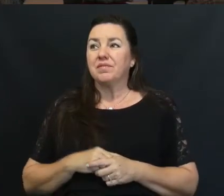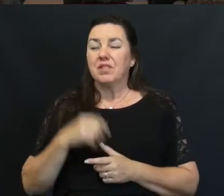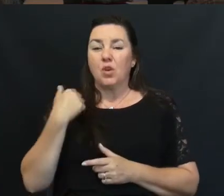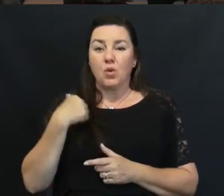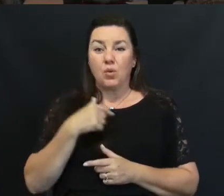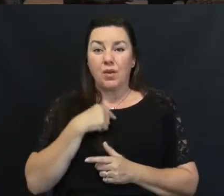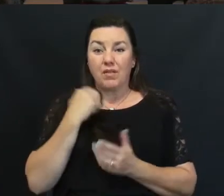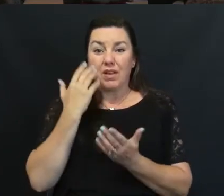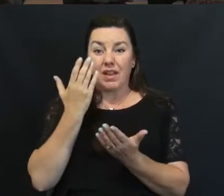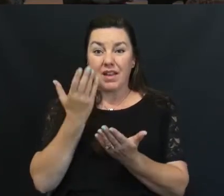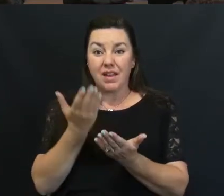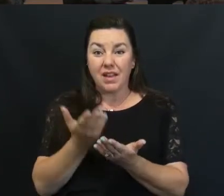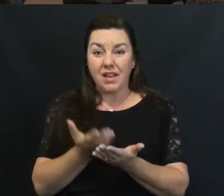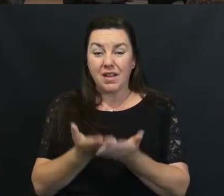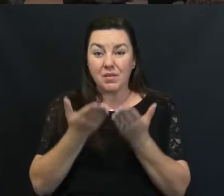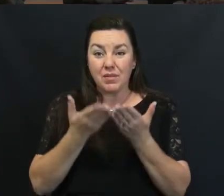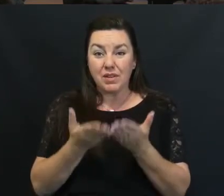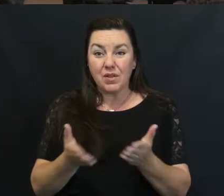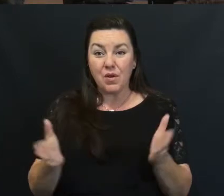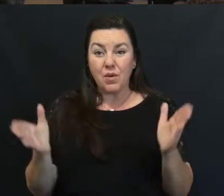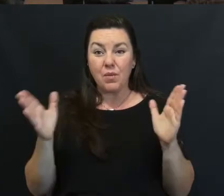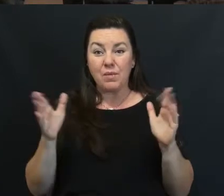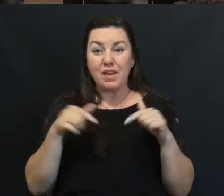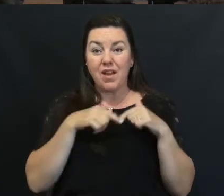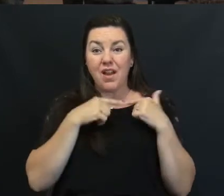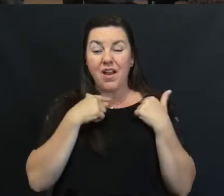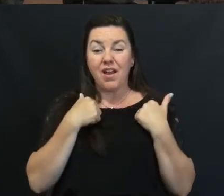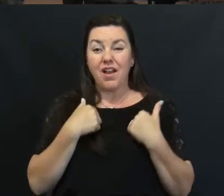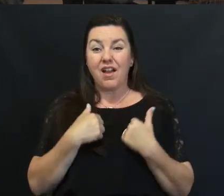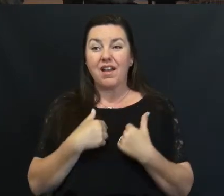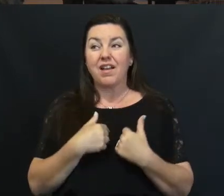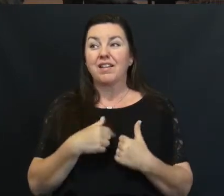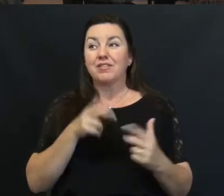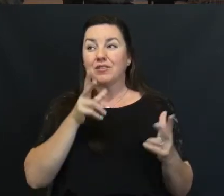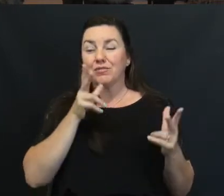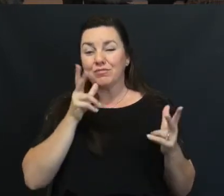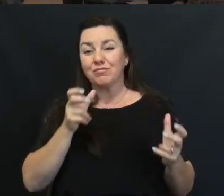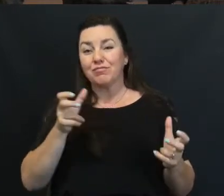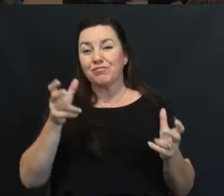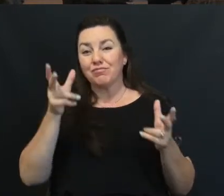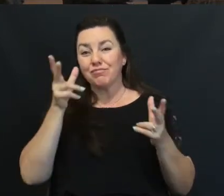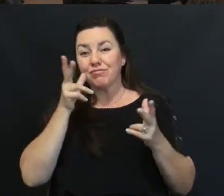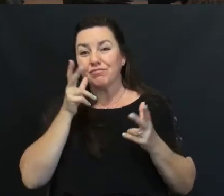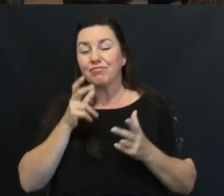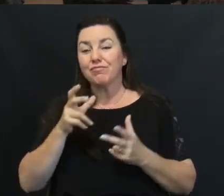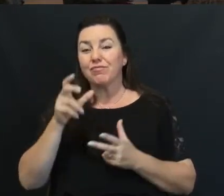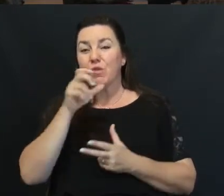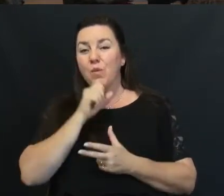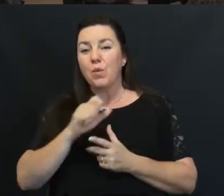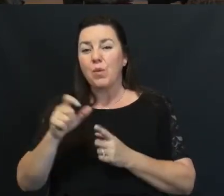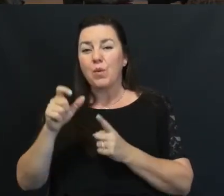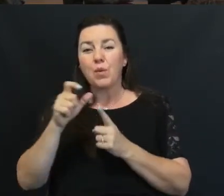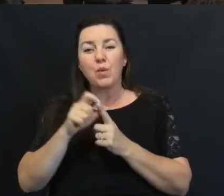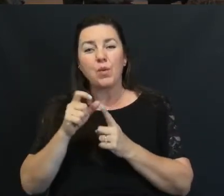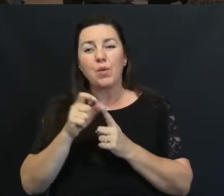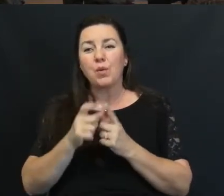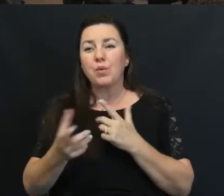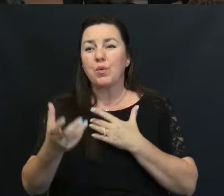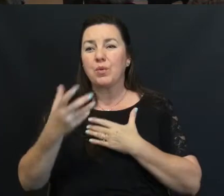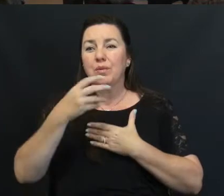We have come with open hearts. Oh, let the ancient words